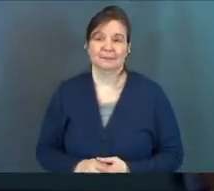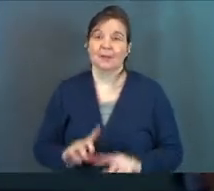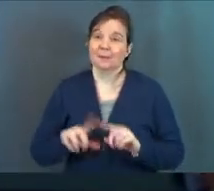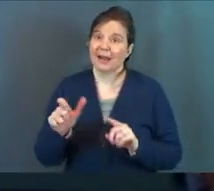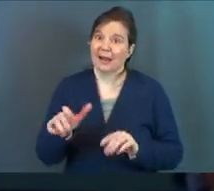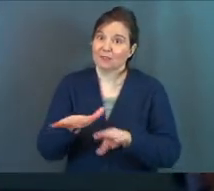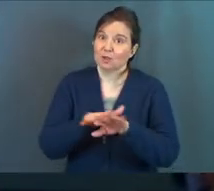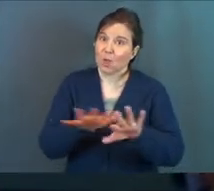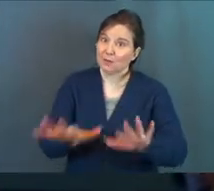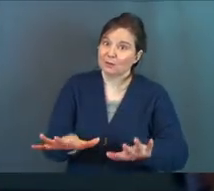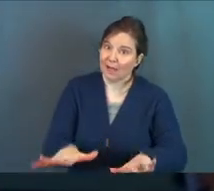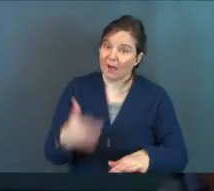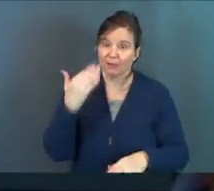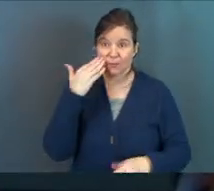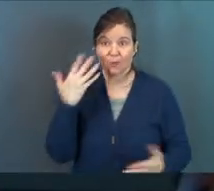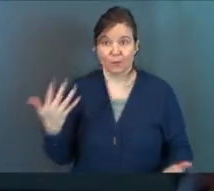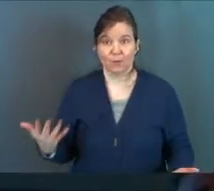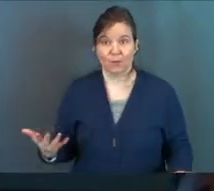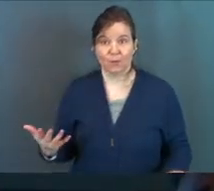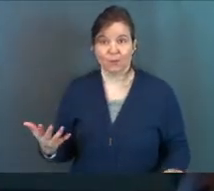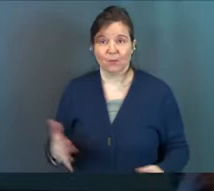But I got to slow it down, you know?